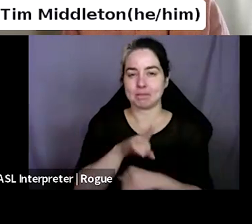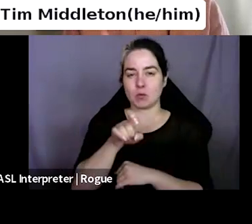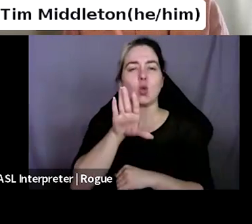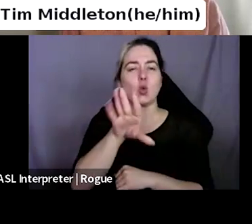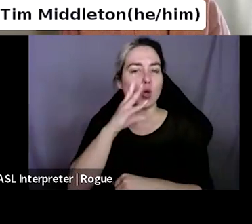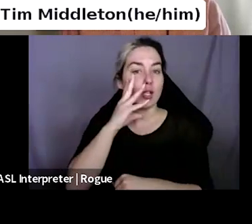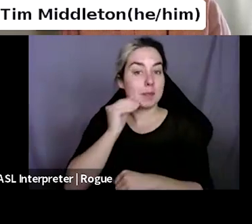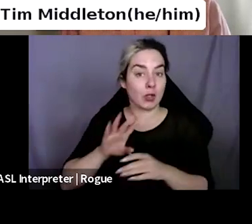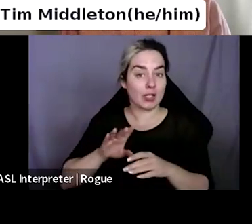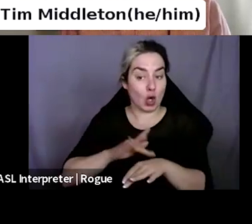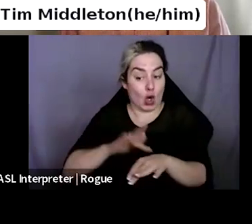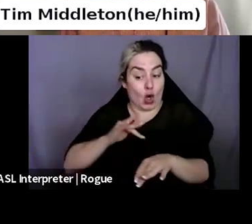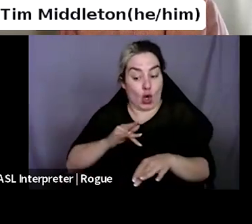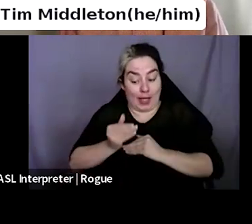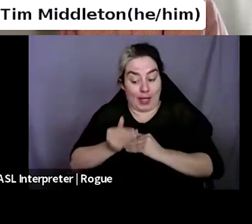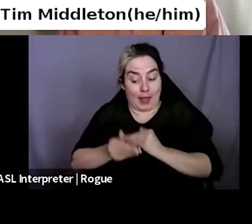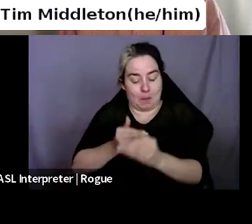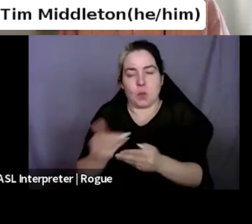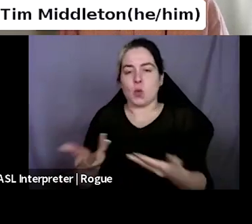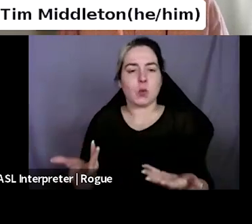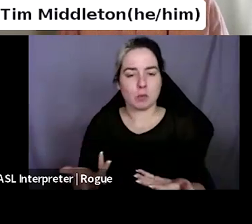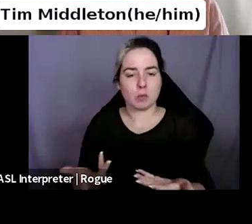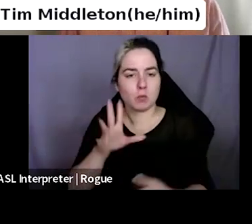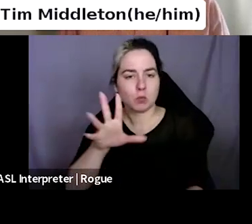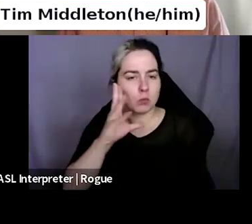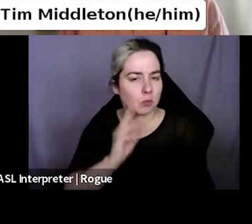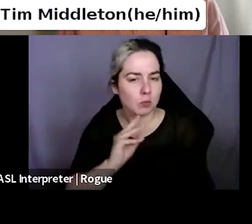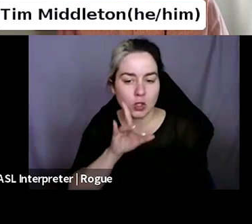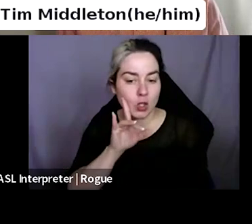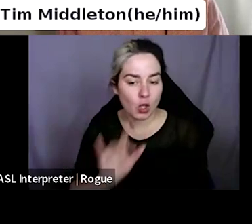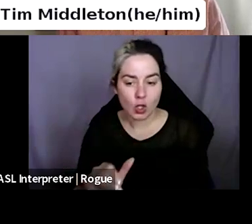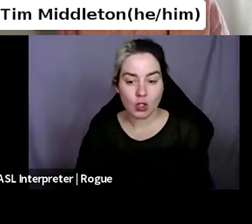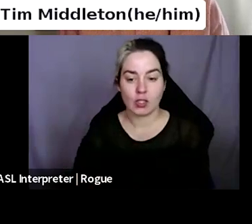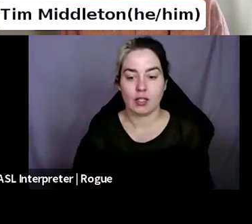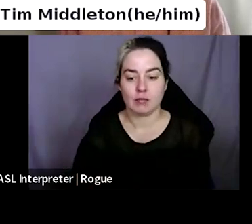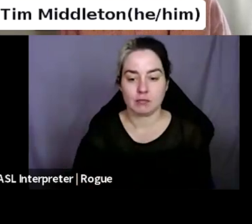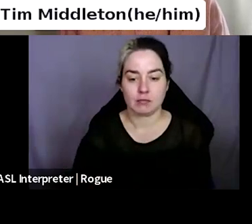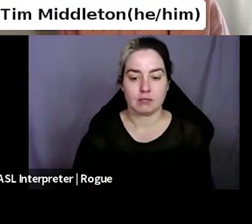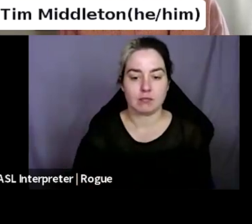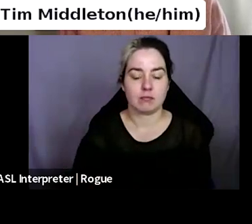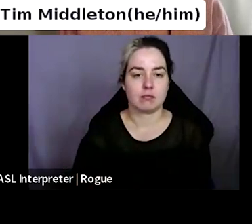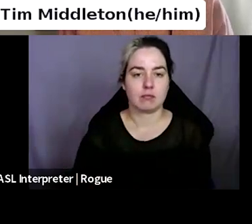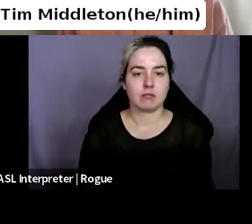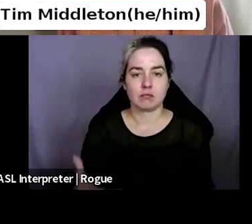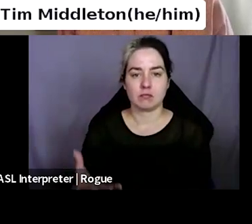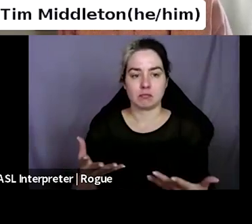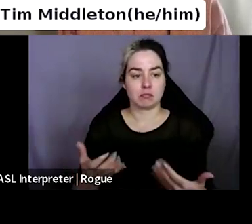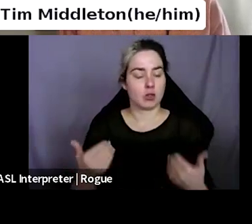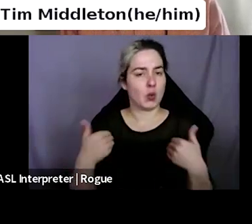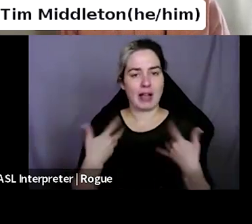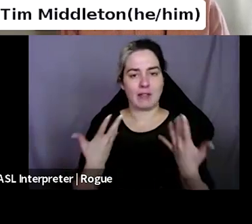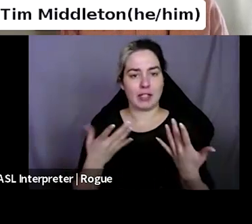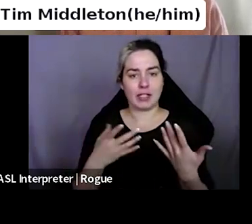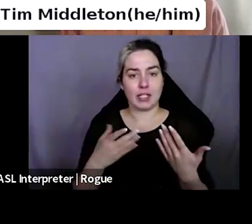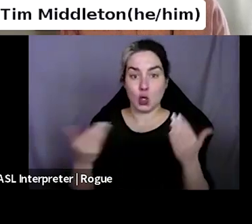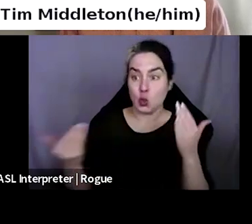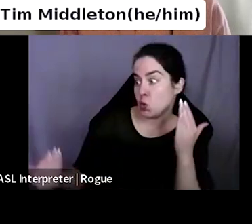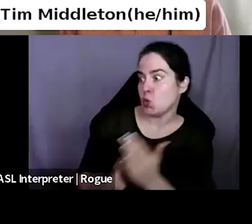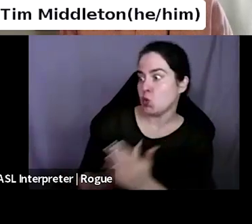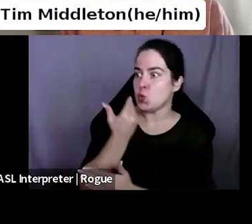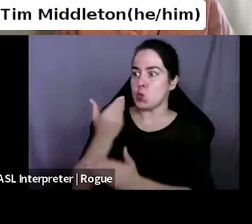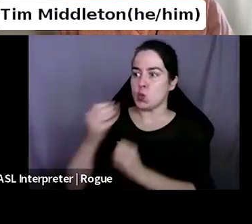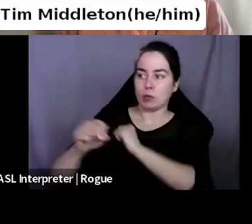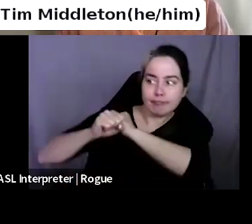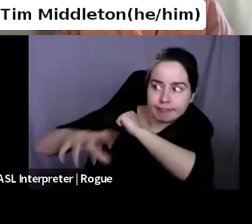as time has progressed. And we just want to see, are there any innovative marketing experiments or collaborative